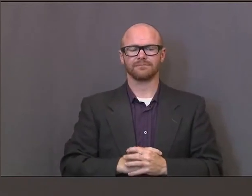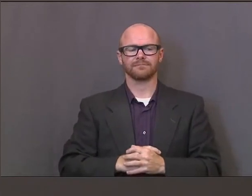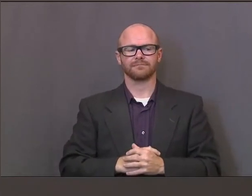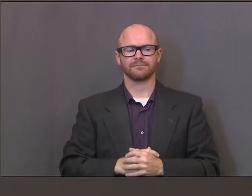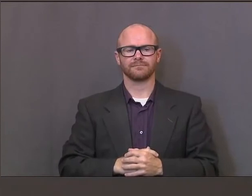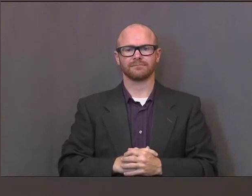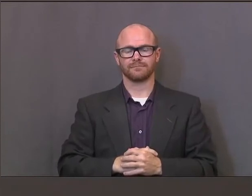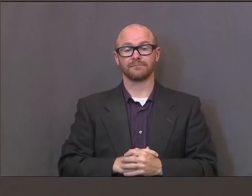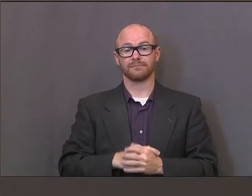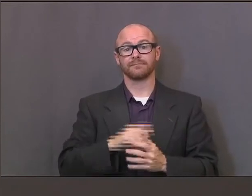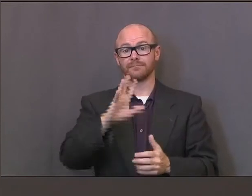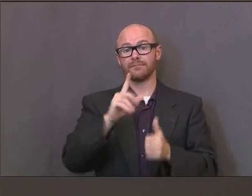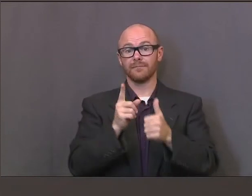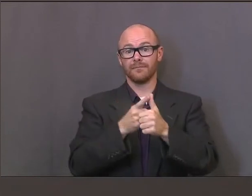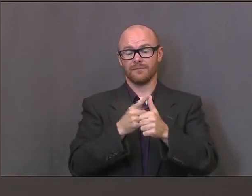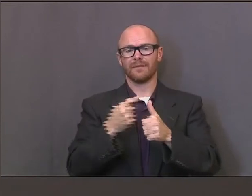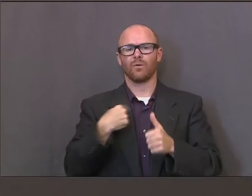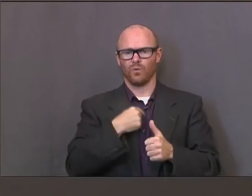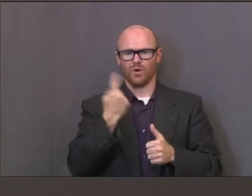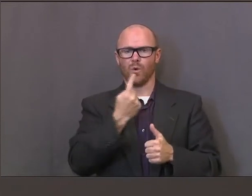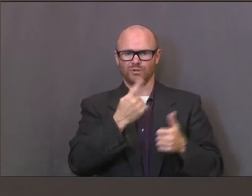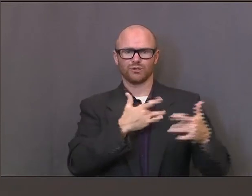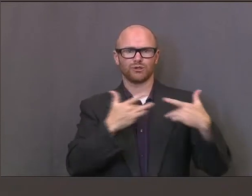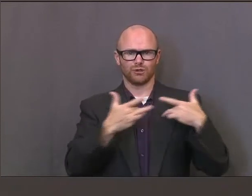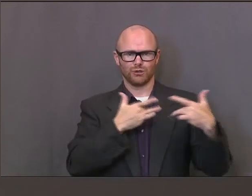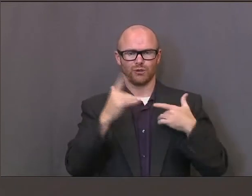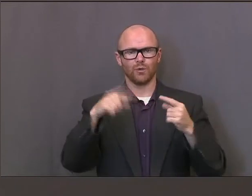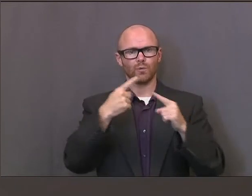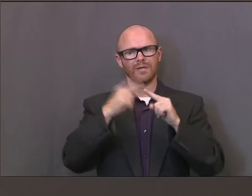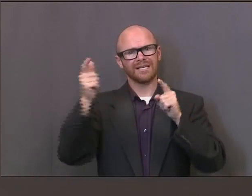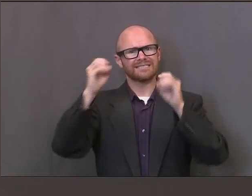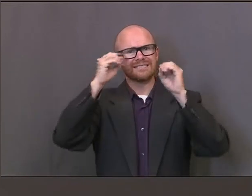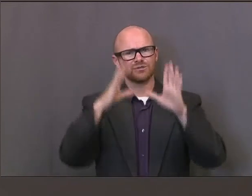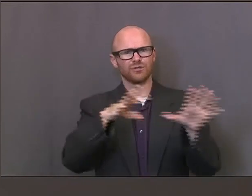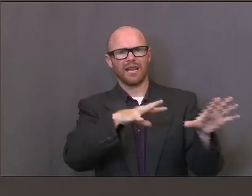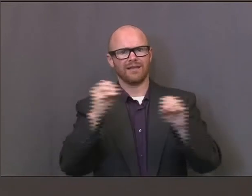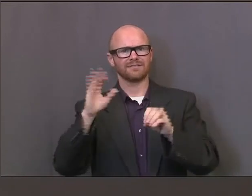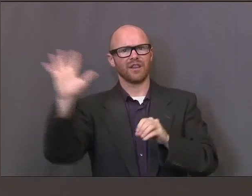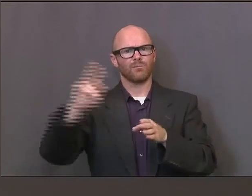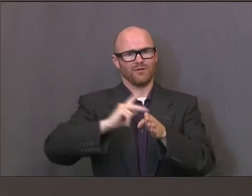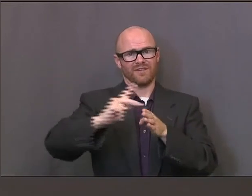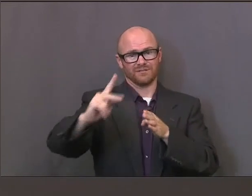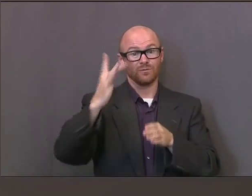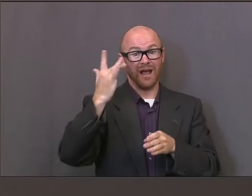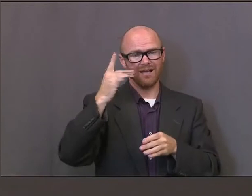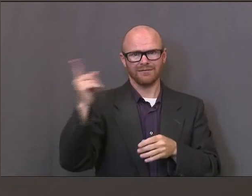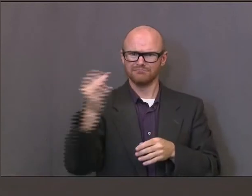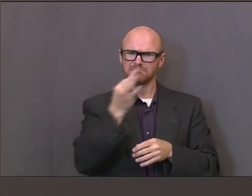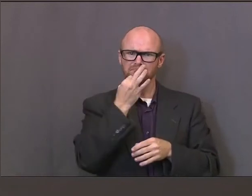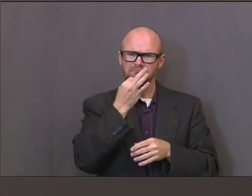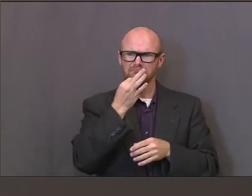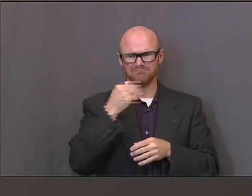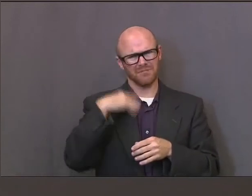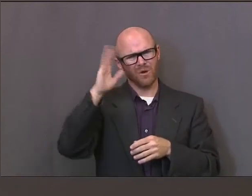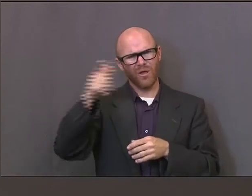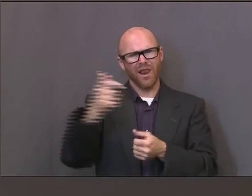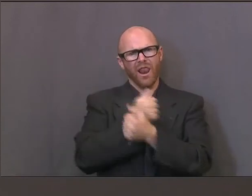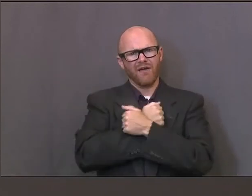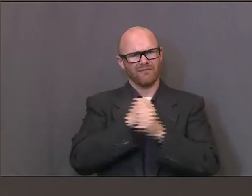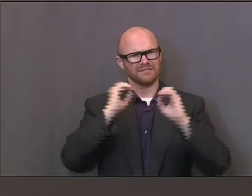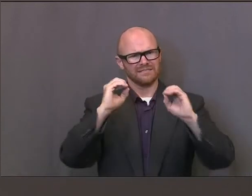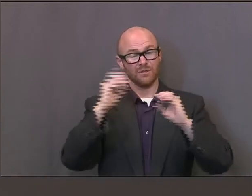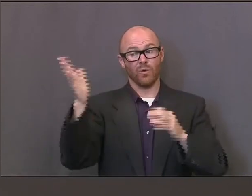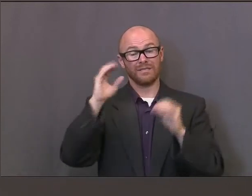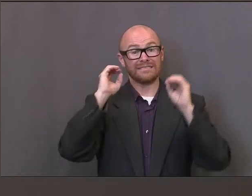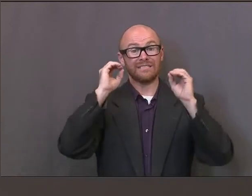First of all, let me say we're always concerned when a teacher leaves a profession. We love them. We know that they love teaching. Those of you that know